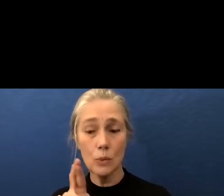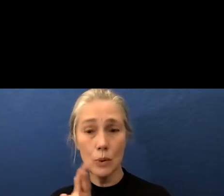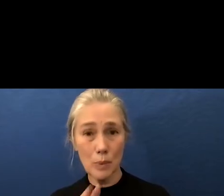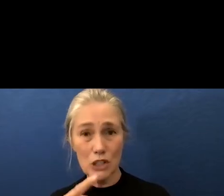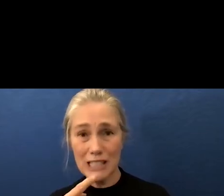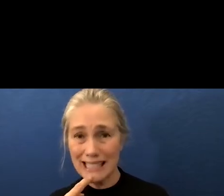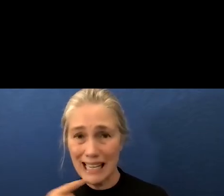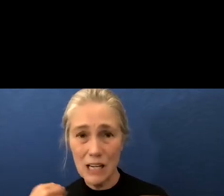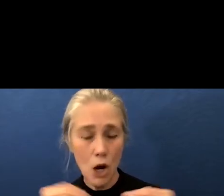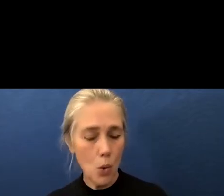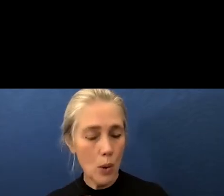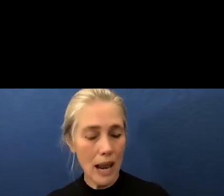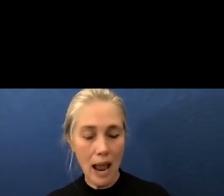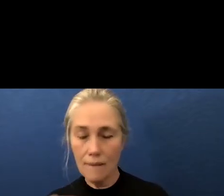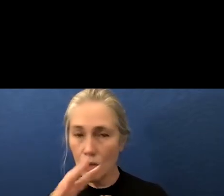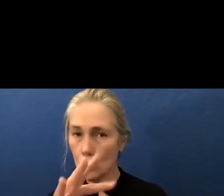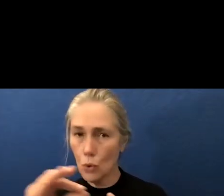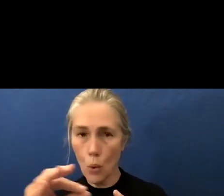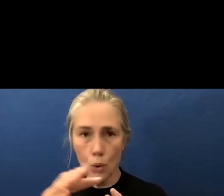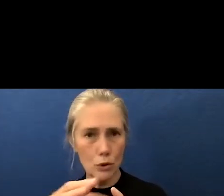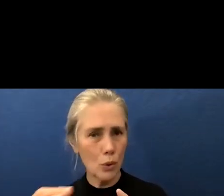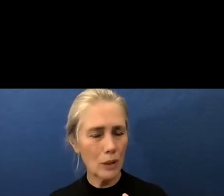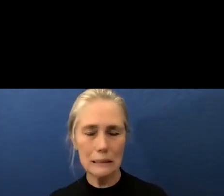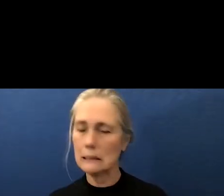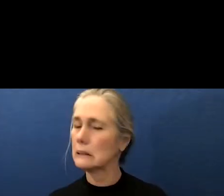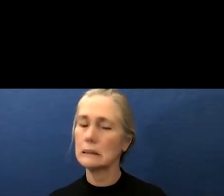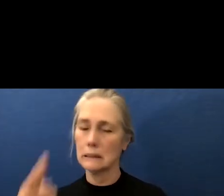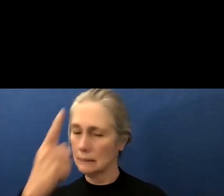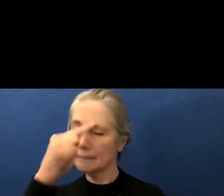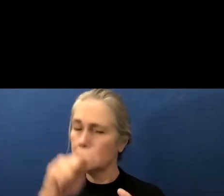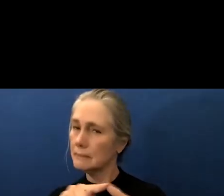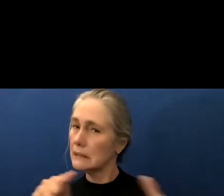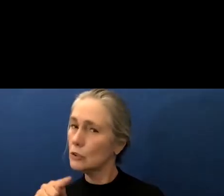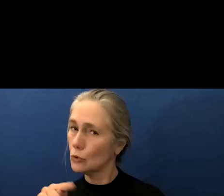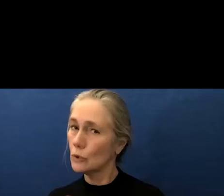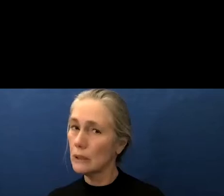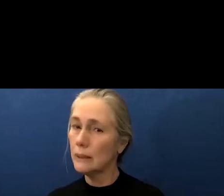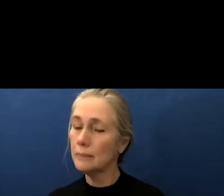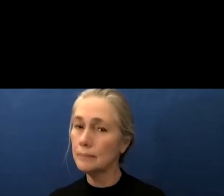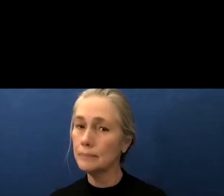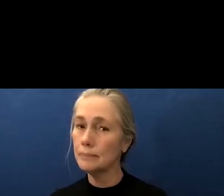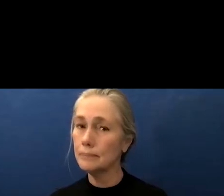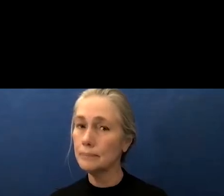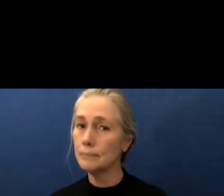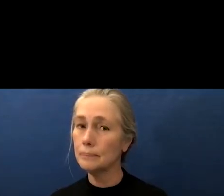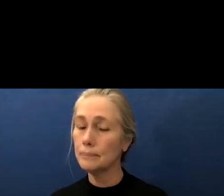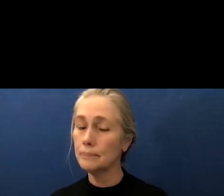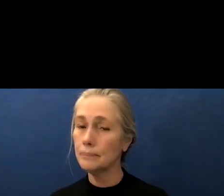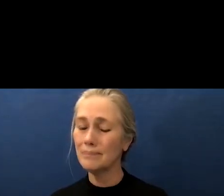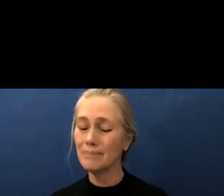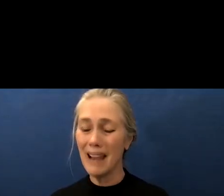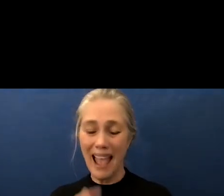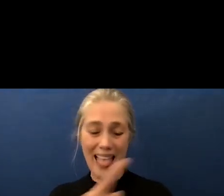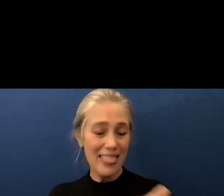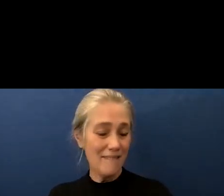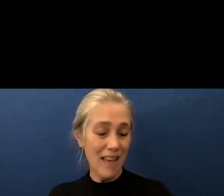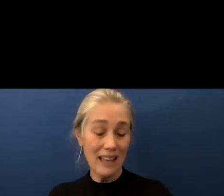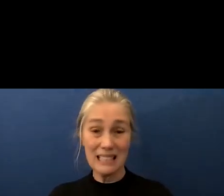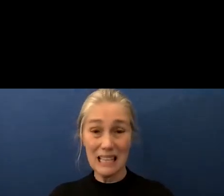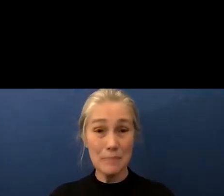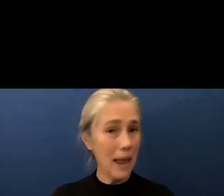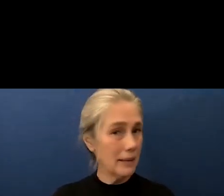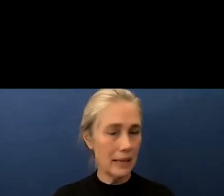that we have no choice uh i strongly disagree with that um against the uh vaccine mandates